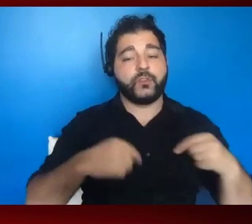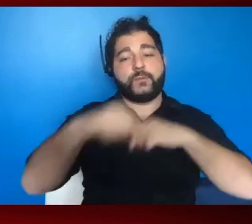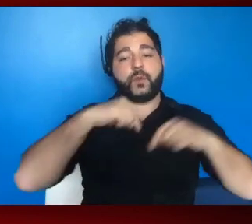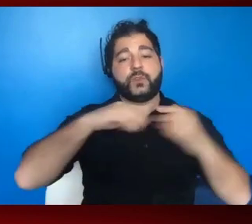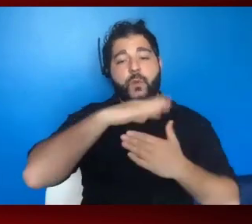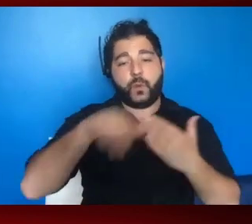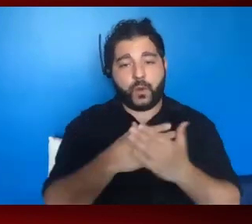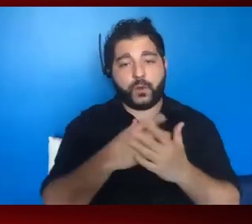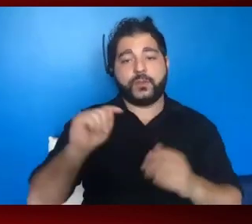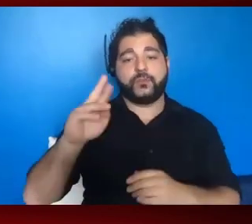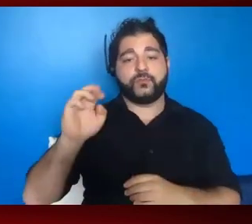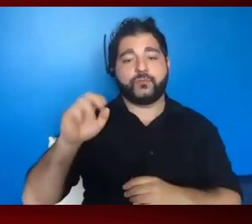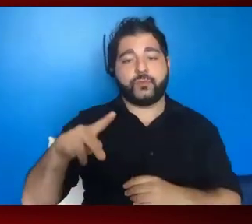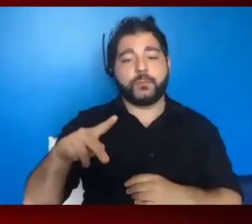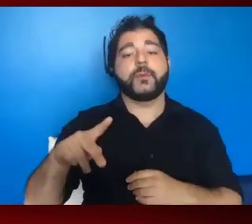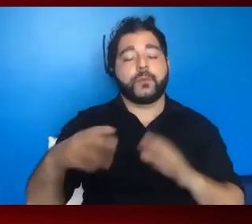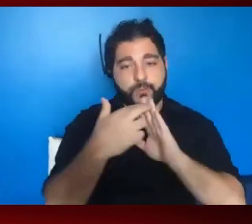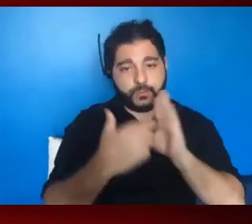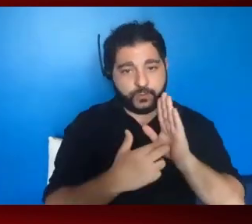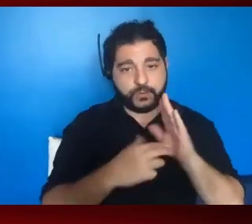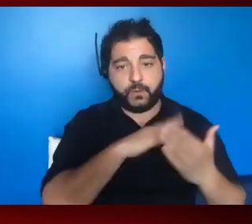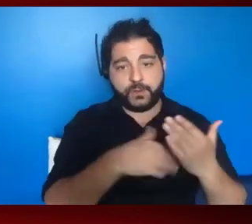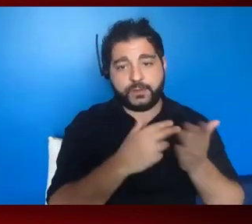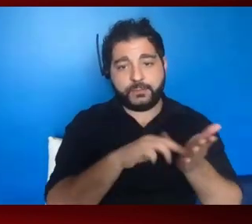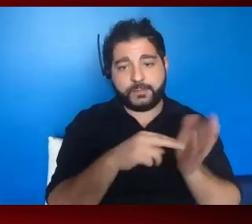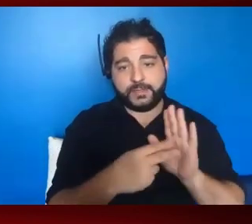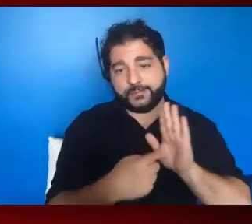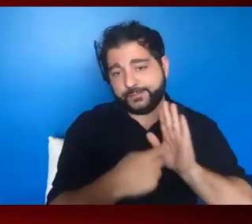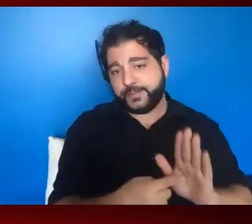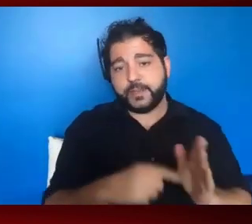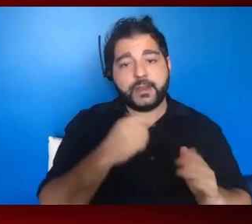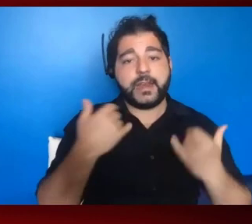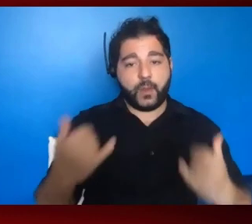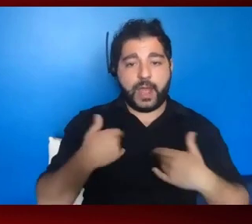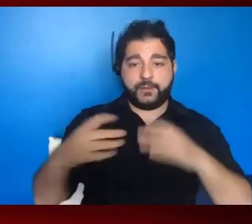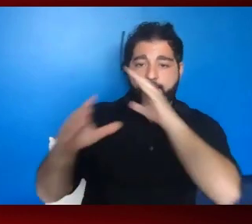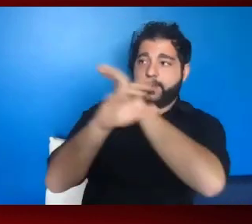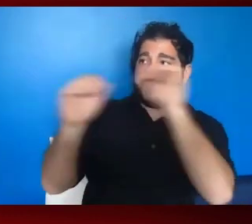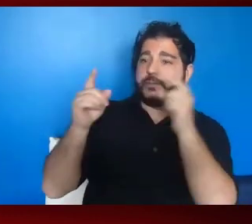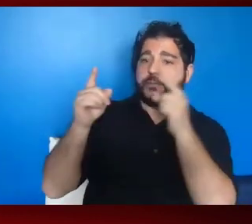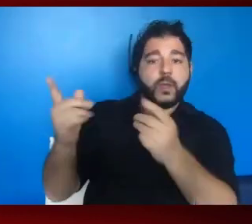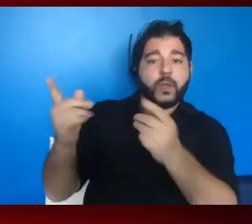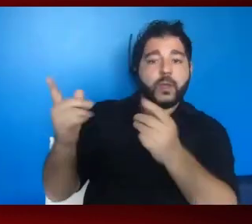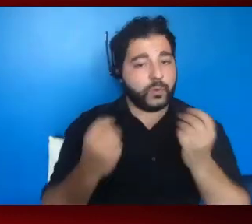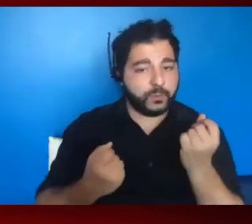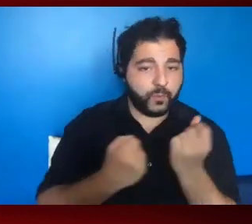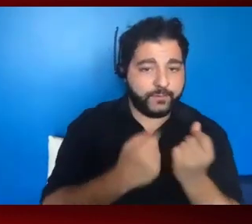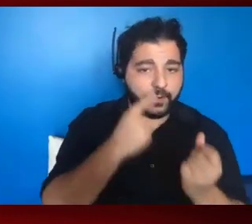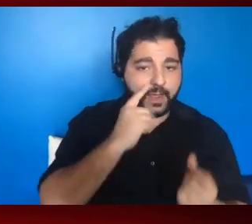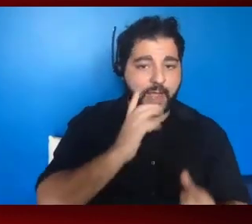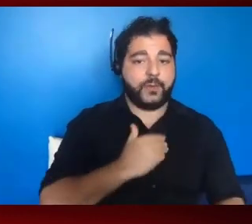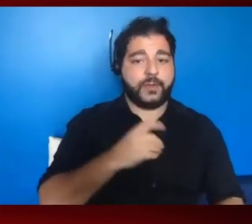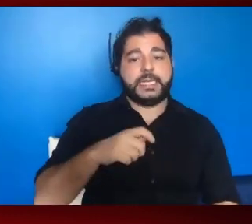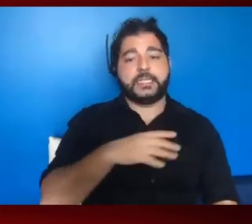these Trump era rules. So all of this is to illustrate that we now have an administration that is certainly more supportive of our needs and